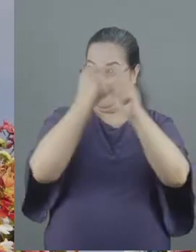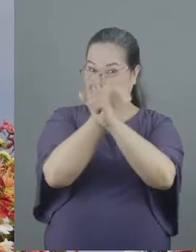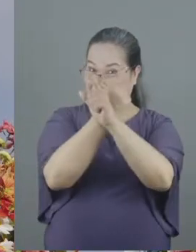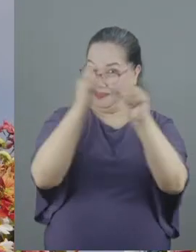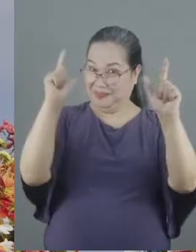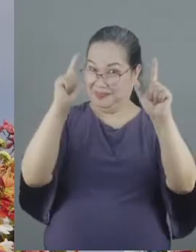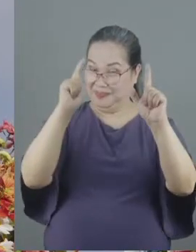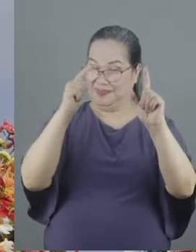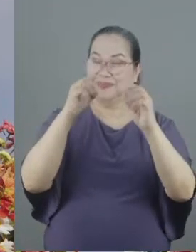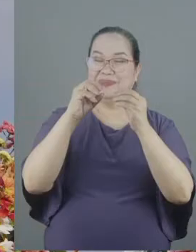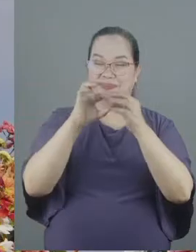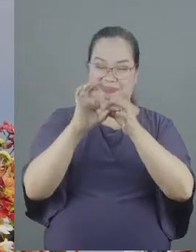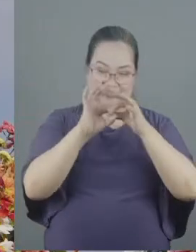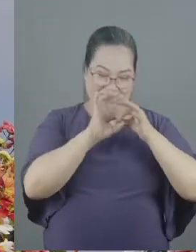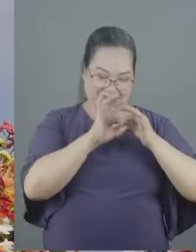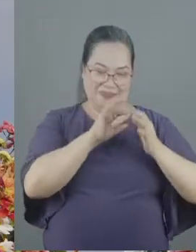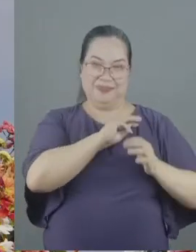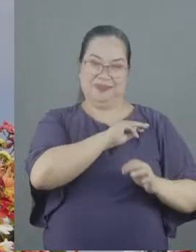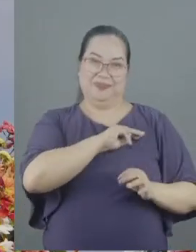moral indifference